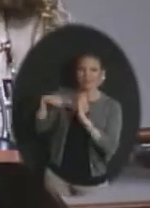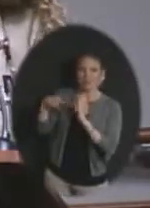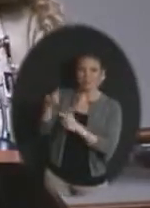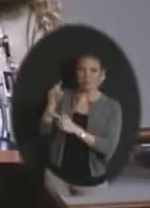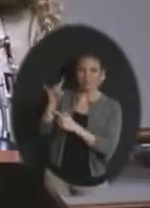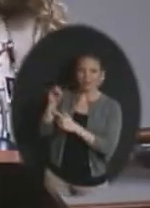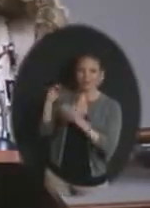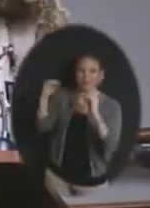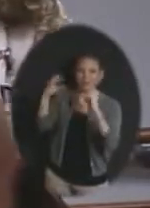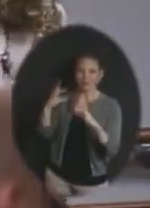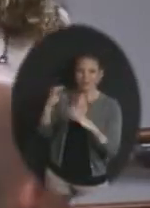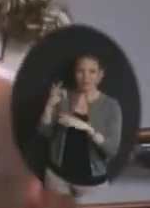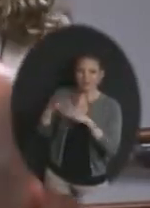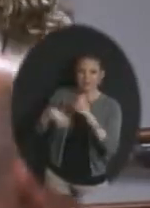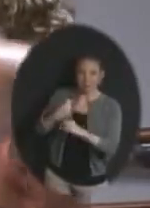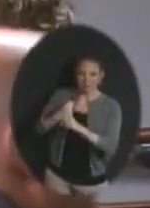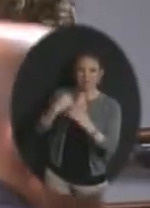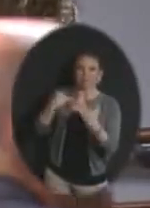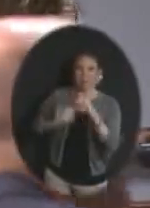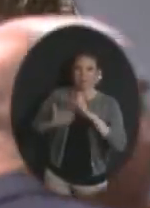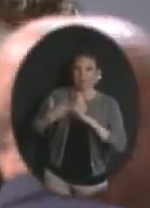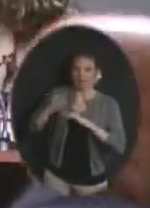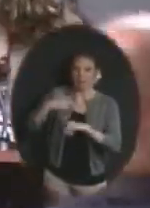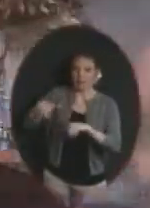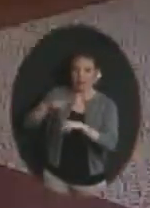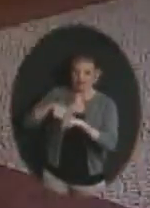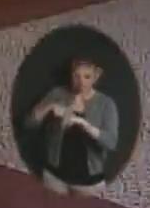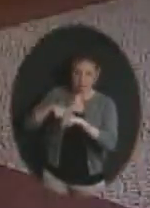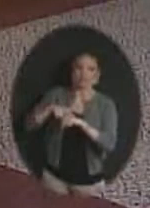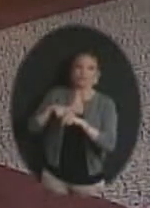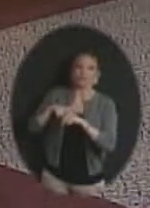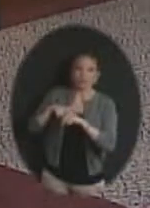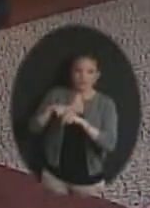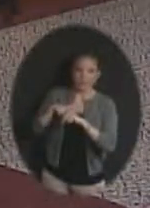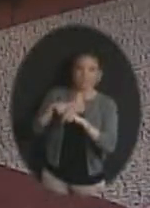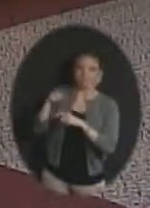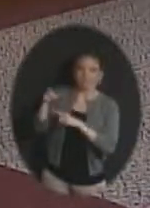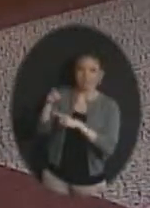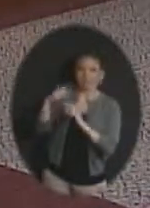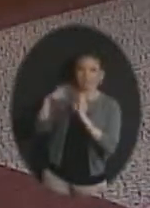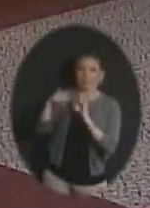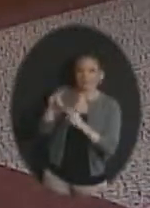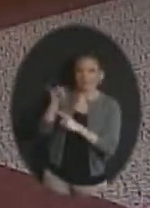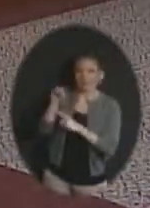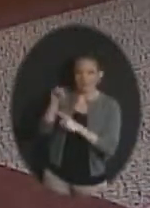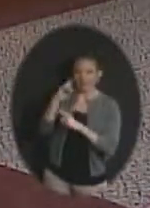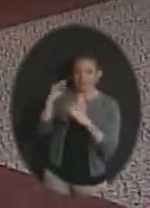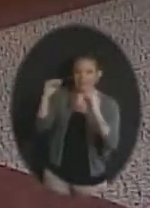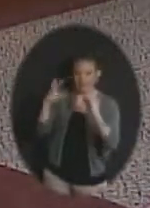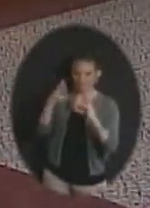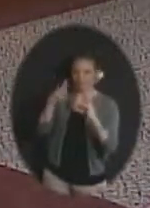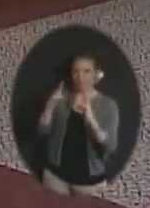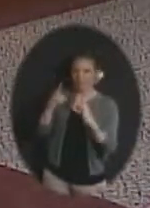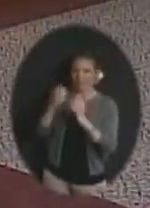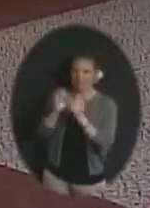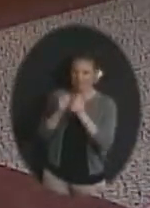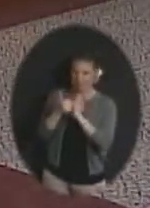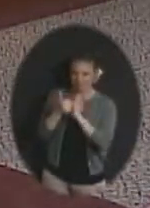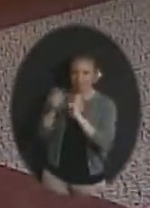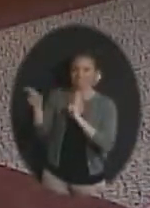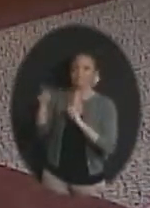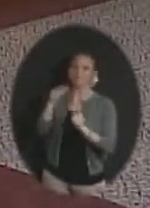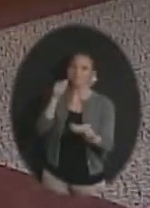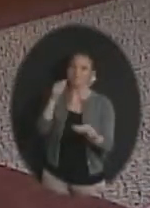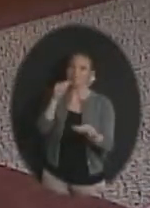She is now in the running for the national Read 180 Teacher of the Year competition. In his nomination letter, Dr. McMullen said of Suzanne,